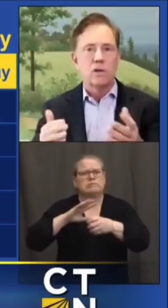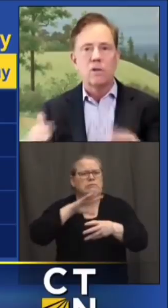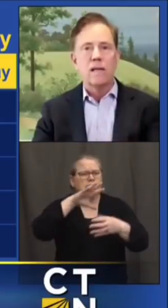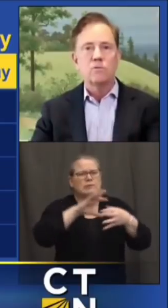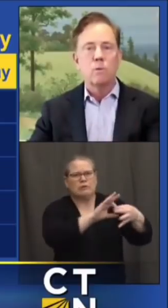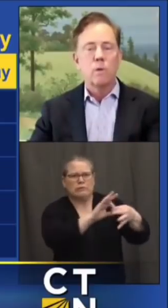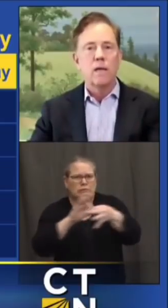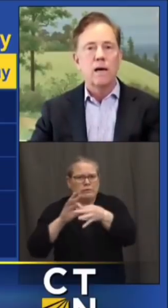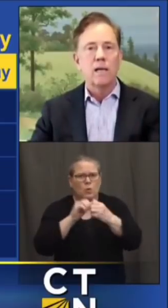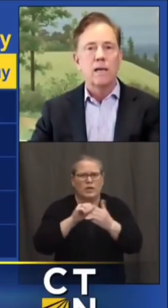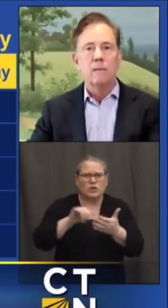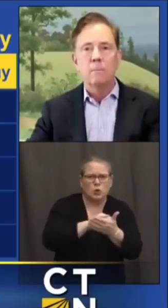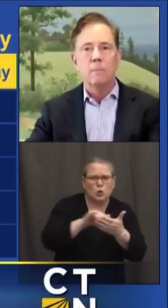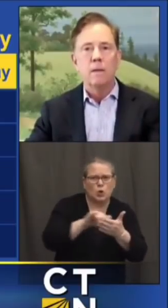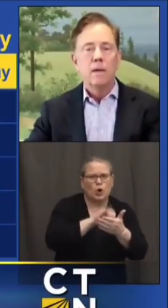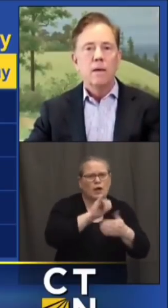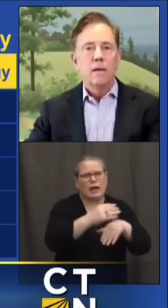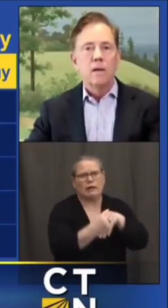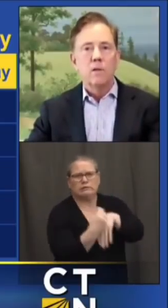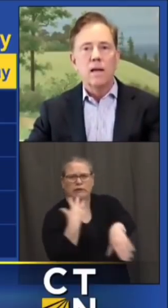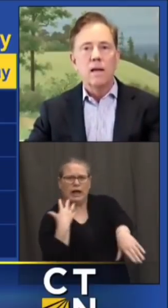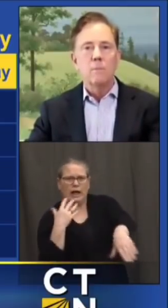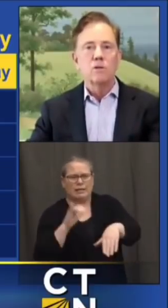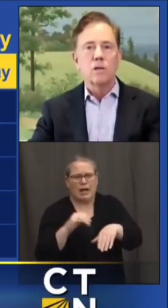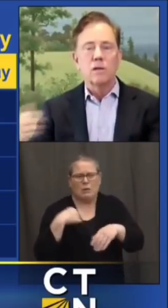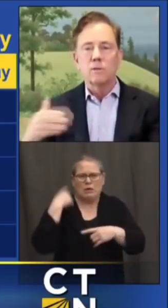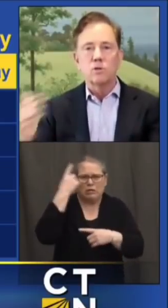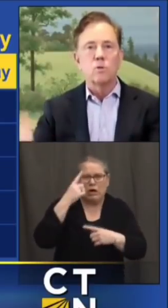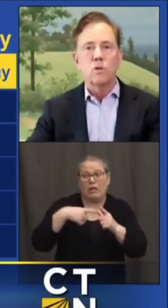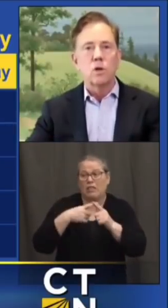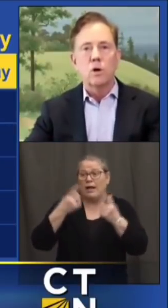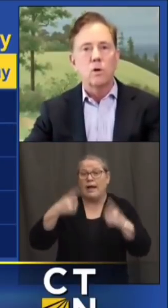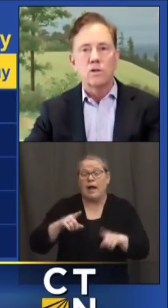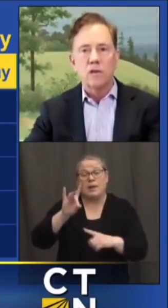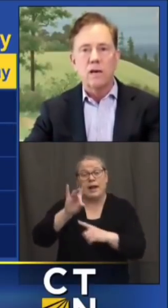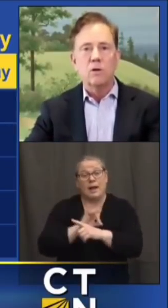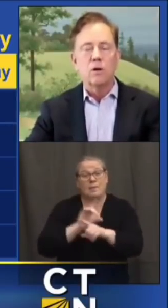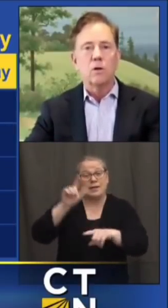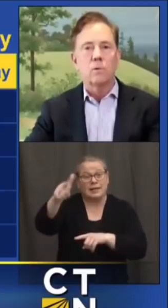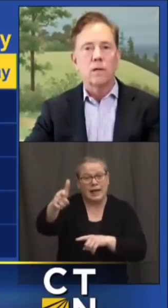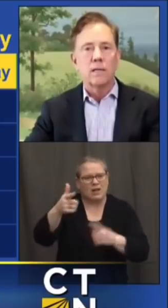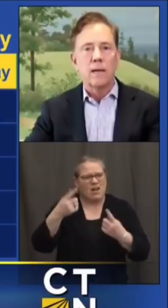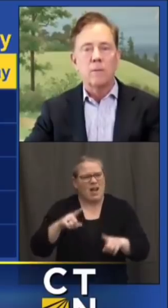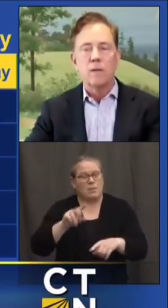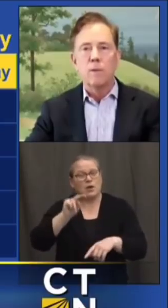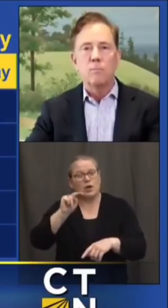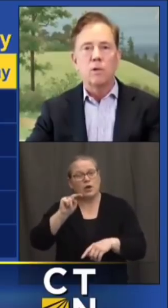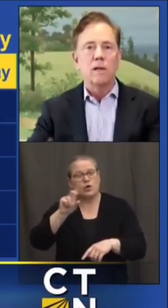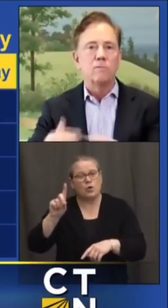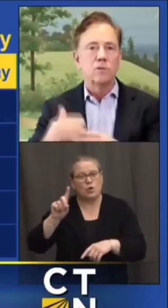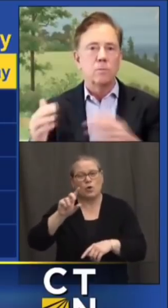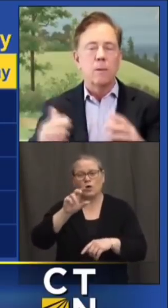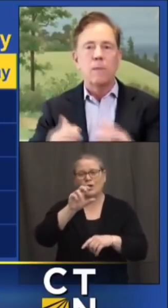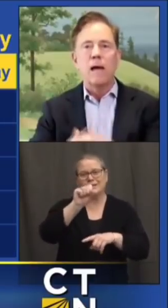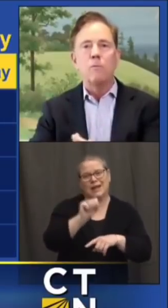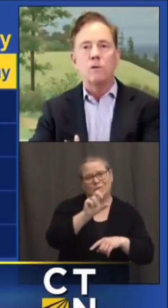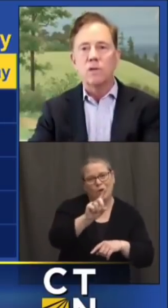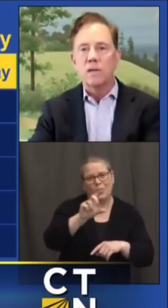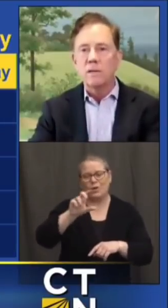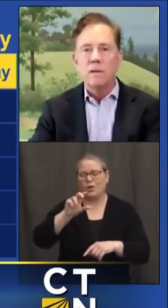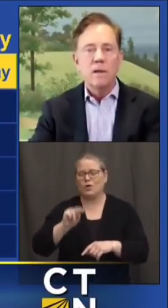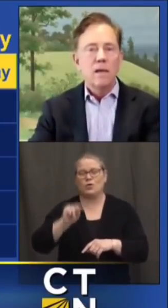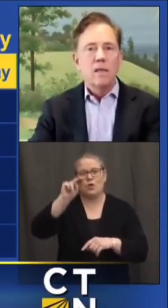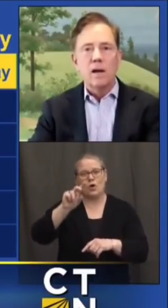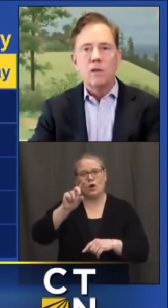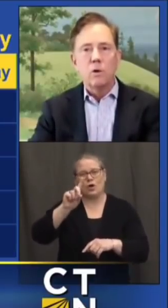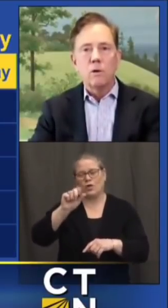center that's when we got hit and you know then eight months later it was North Dakota and South Dakota where not that many people live so maybe that wasn't